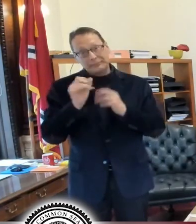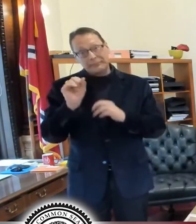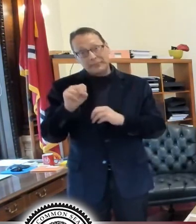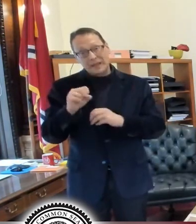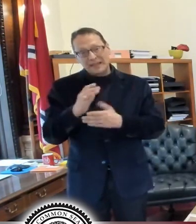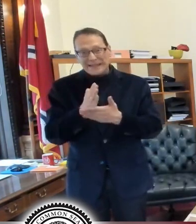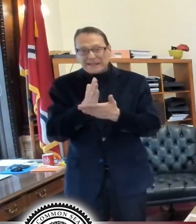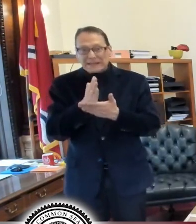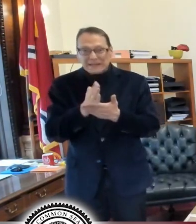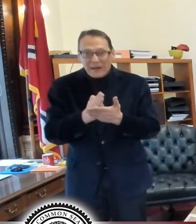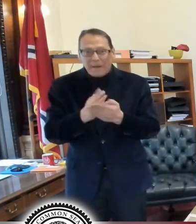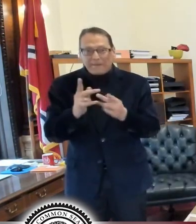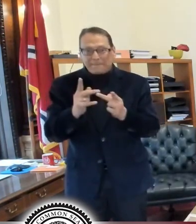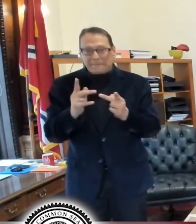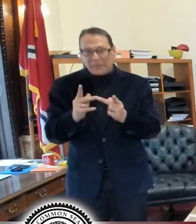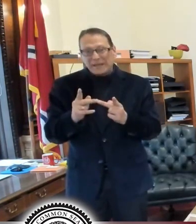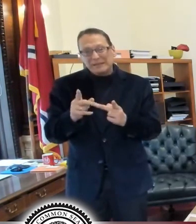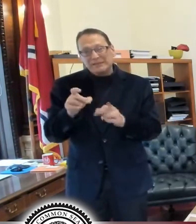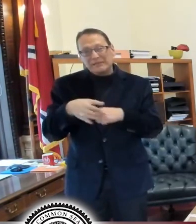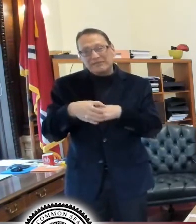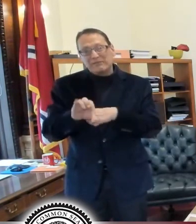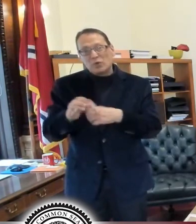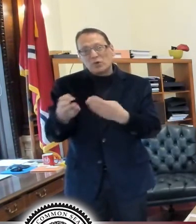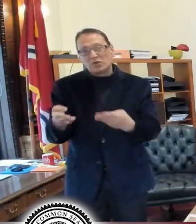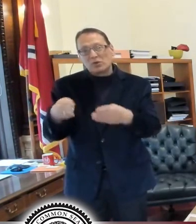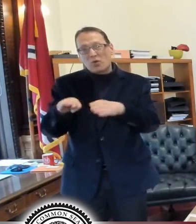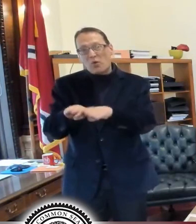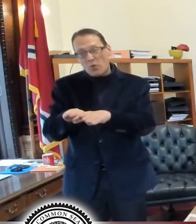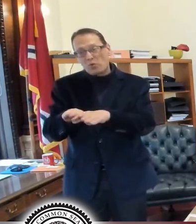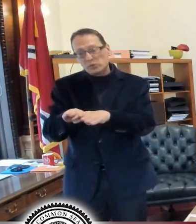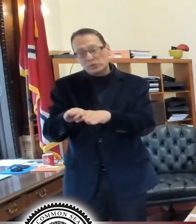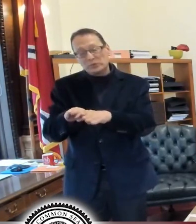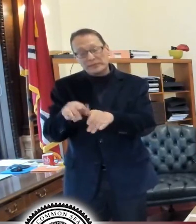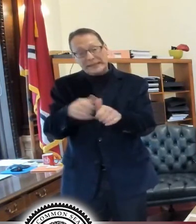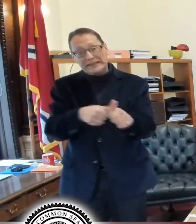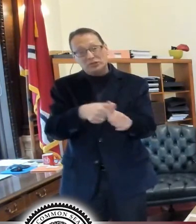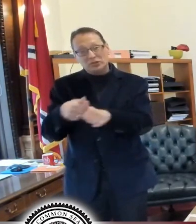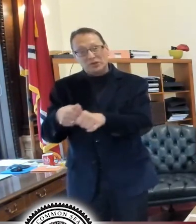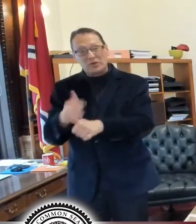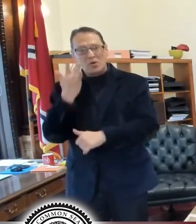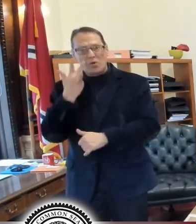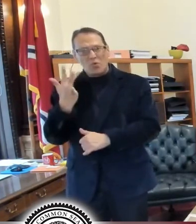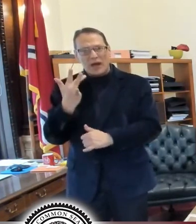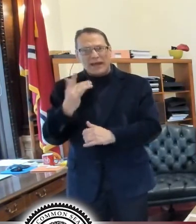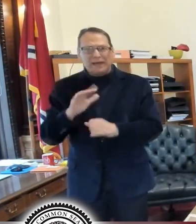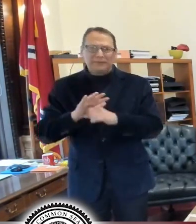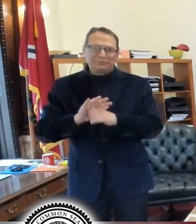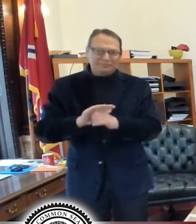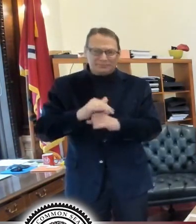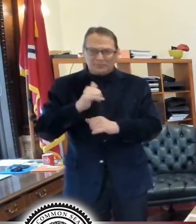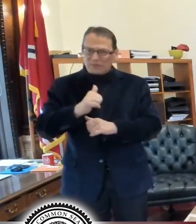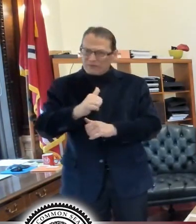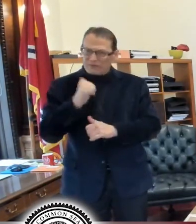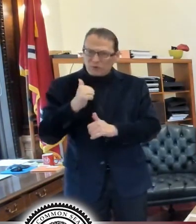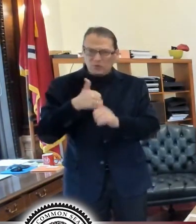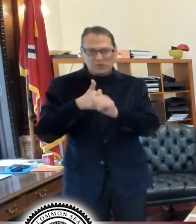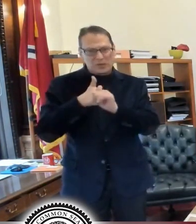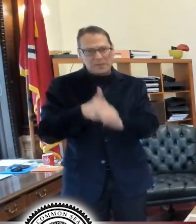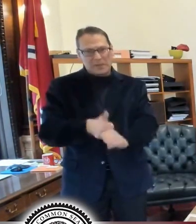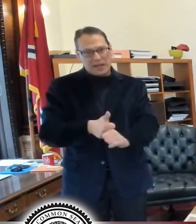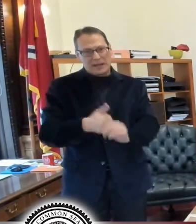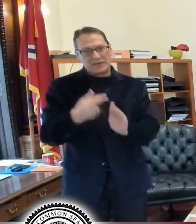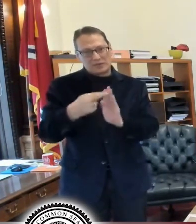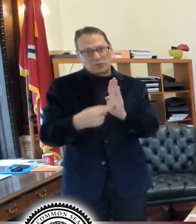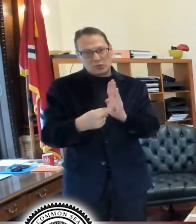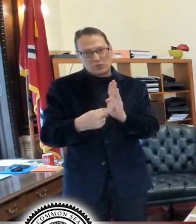close a few places down for a couple of weeks each, uh, because there was just persistent noncompliance. It's not something that we